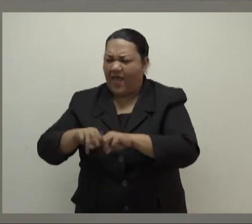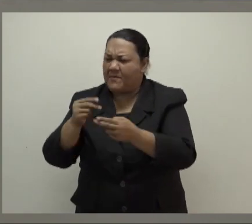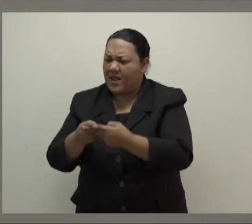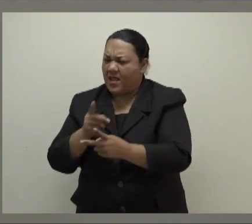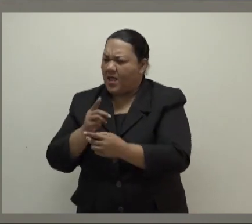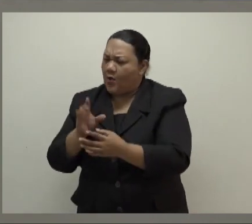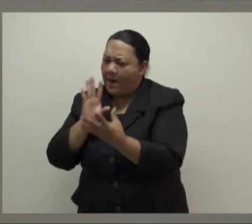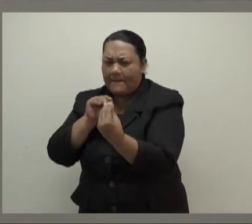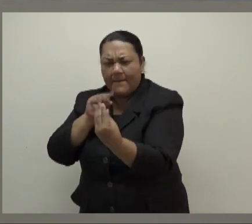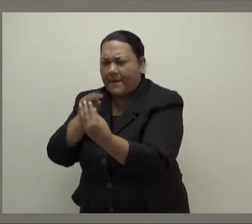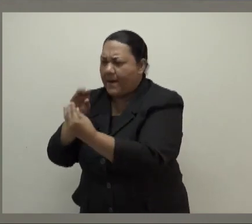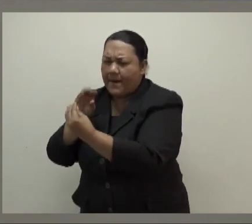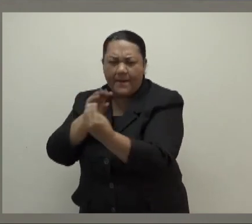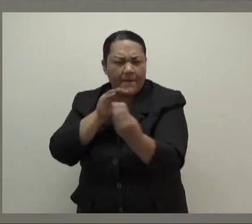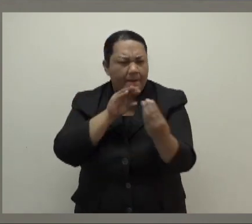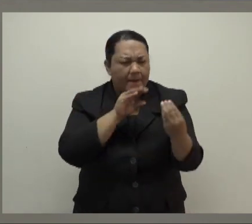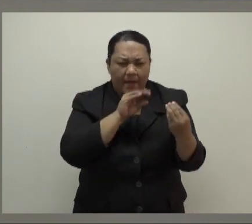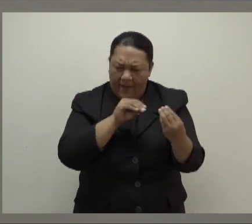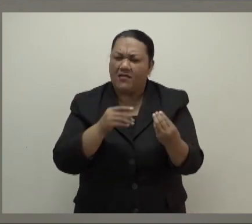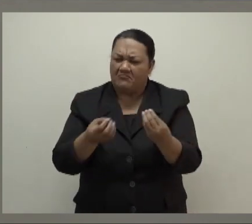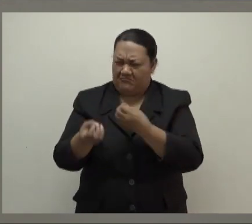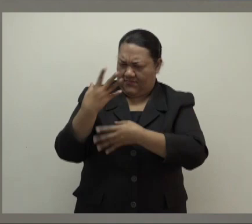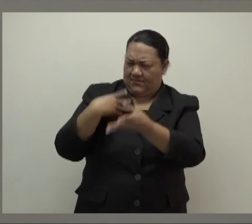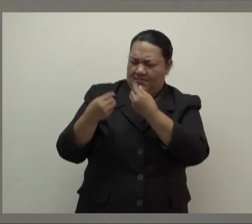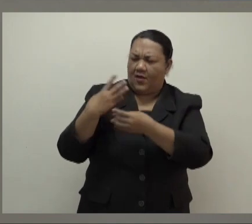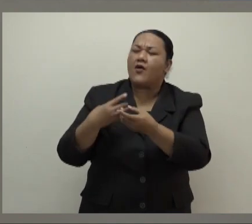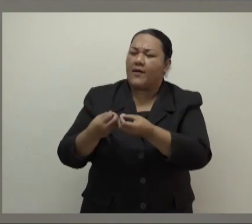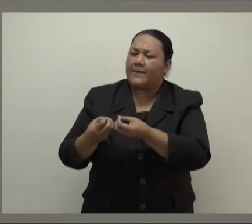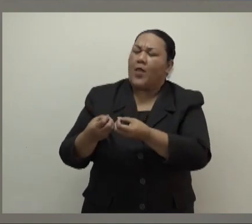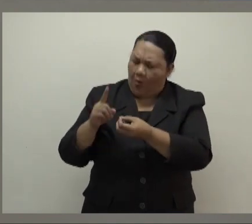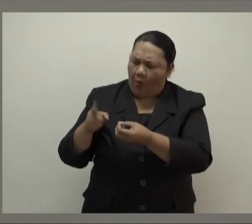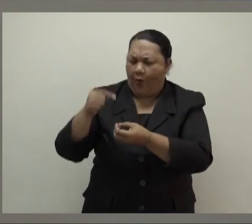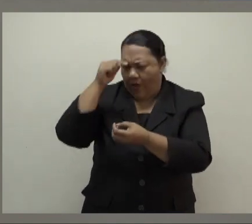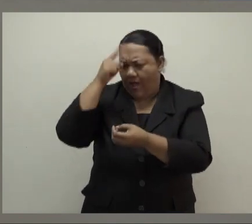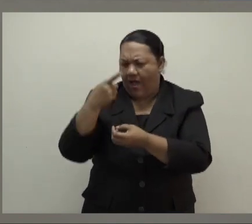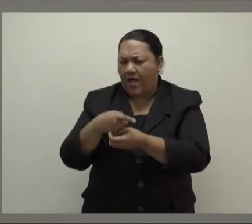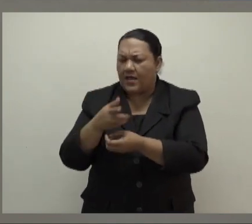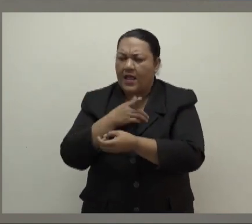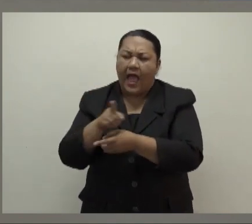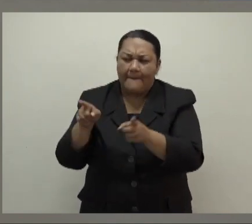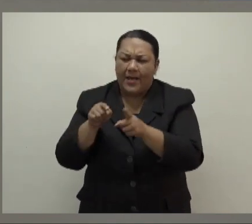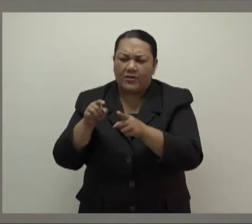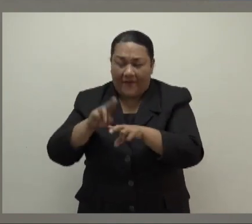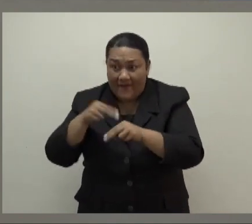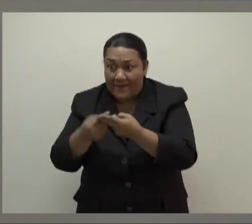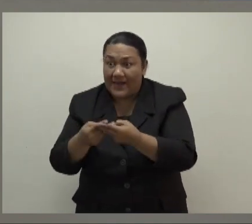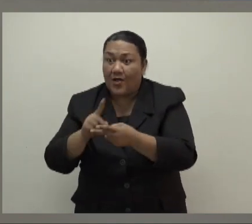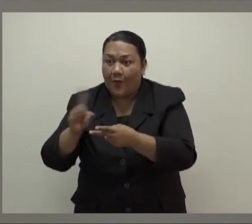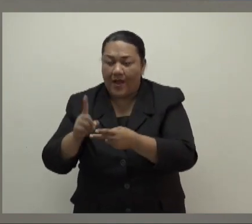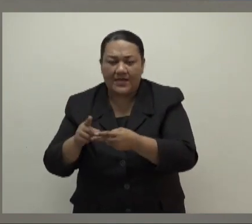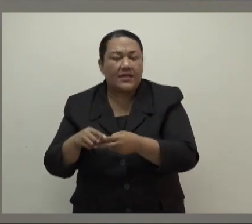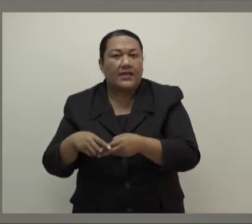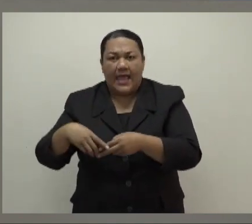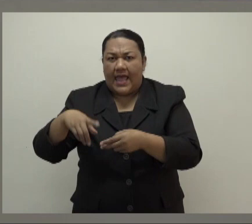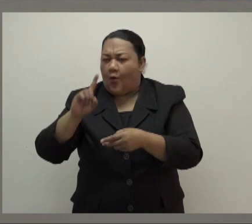were very grateful to have their children and loved ones at home more often because of the curfew. These are benefits that came unexpectedly